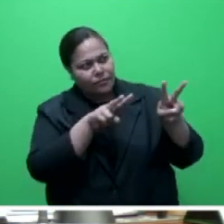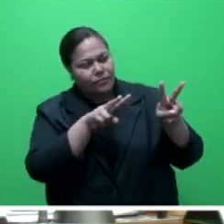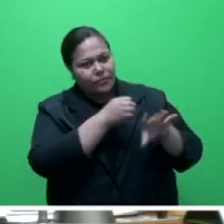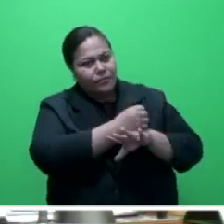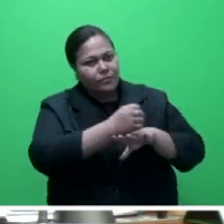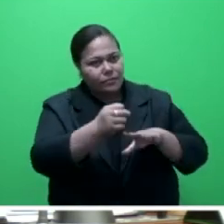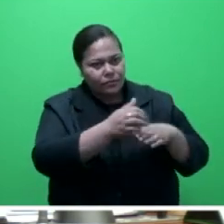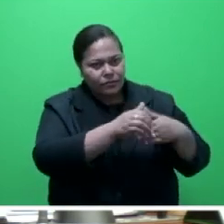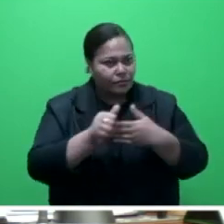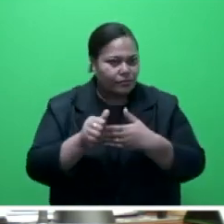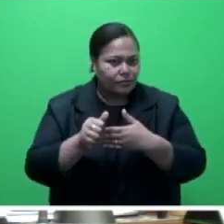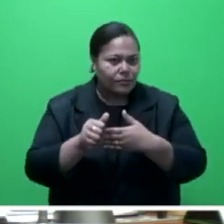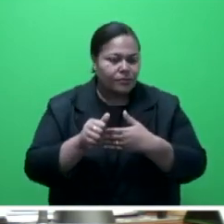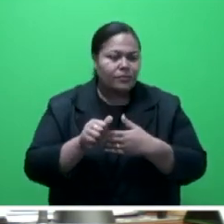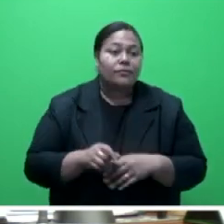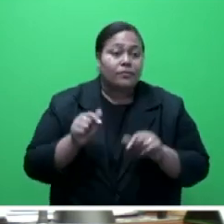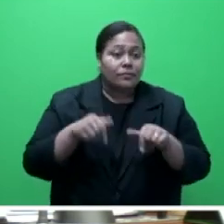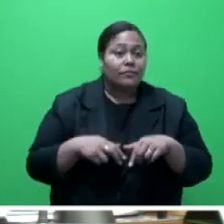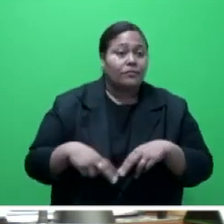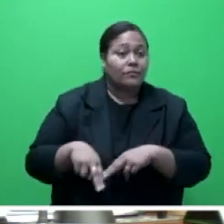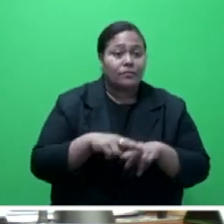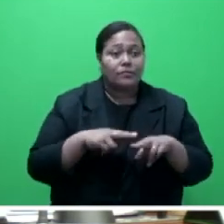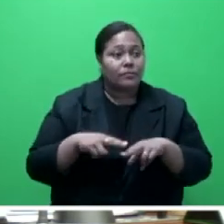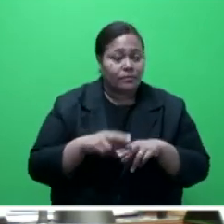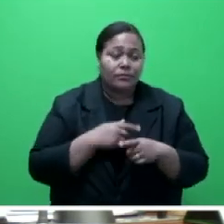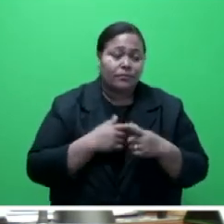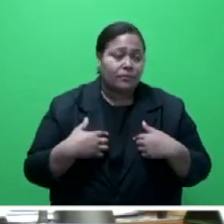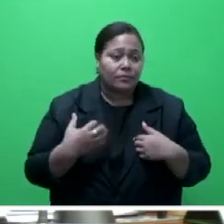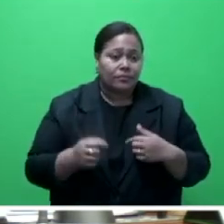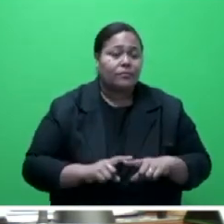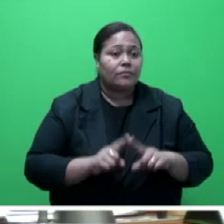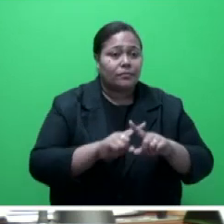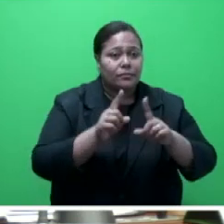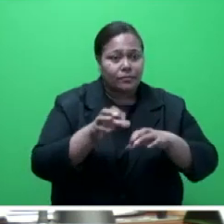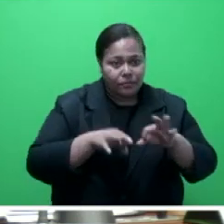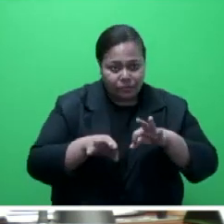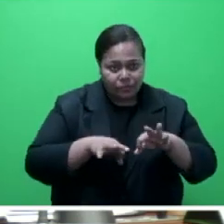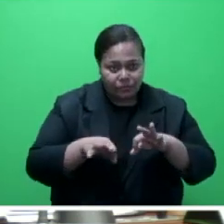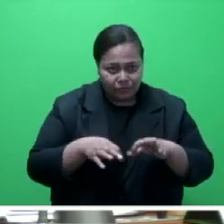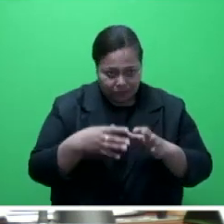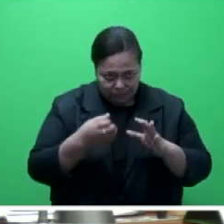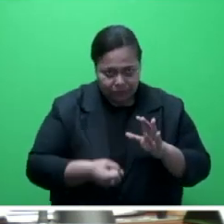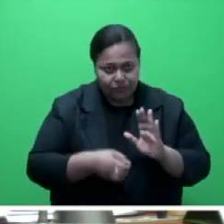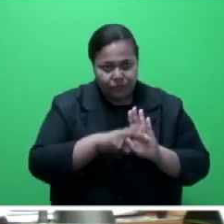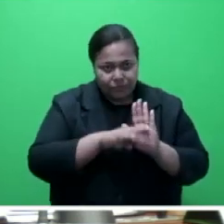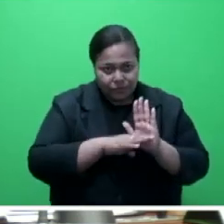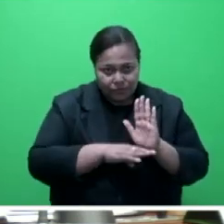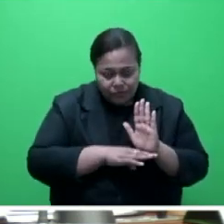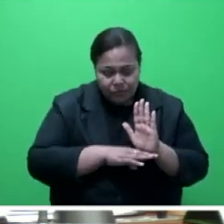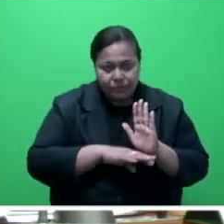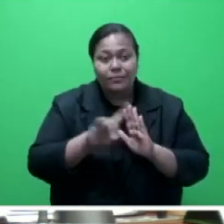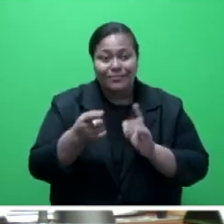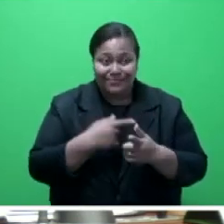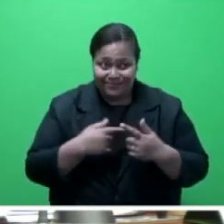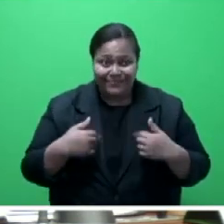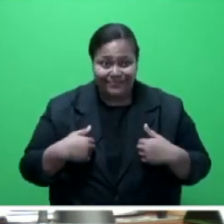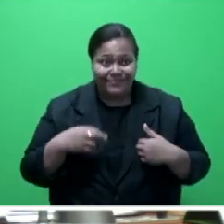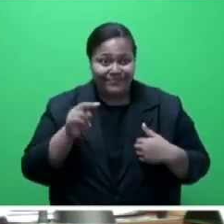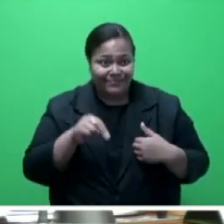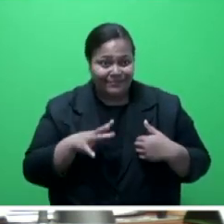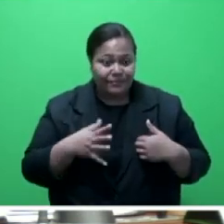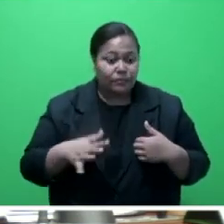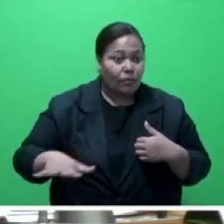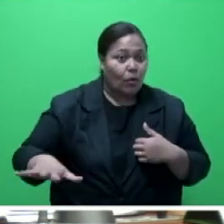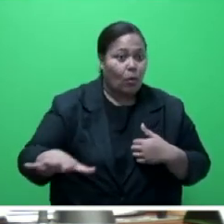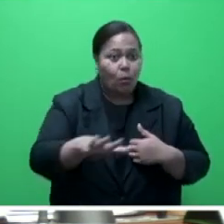Here in Fiji, we have rigorous environmental management legislation in place. What we need is synergy across sectors to